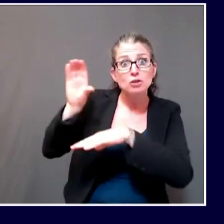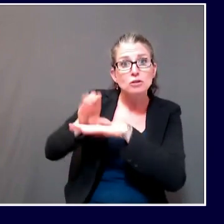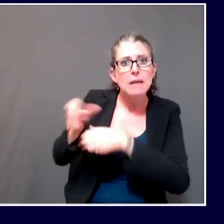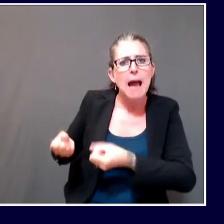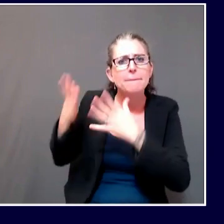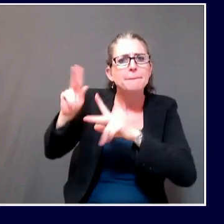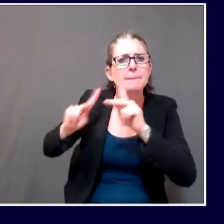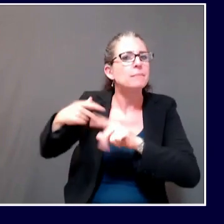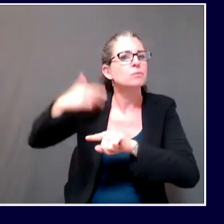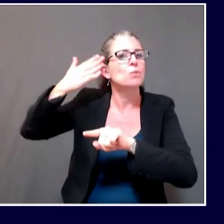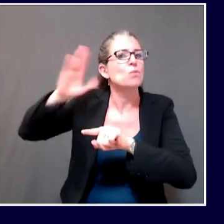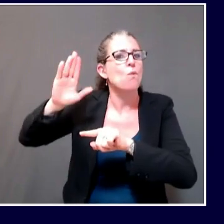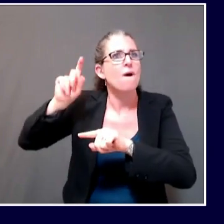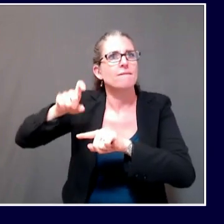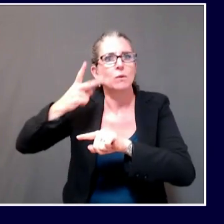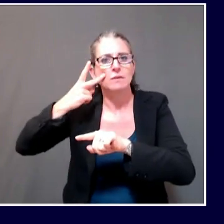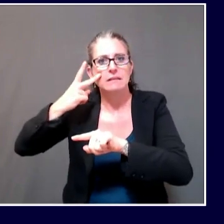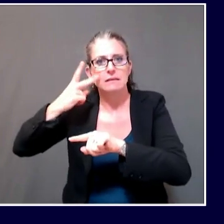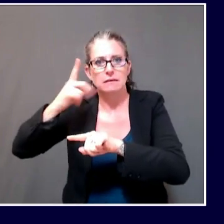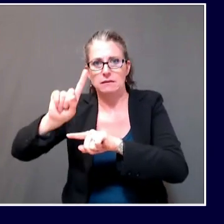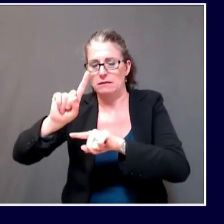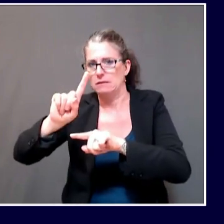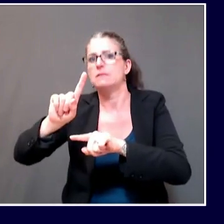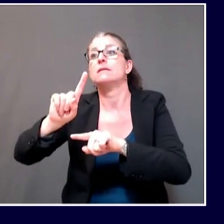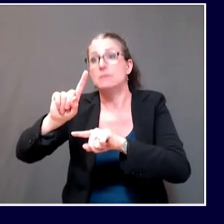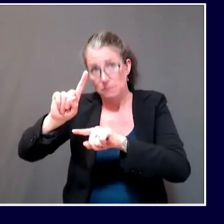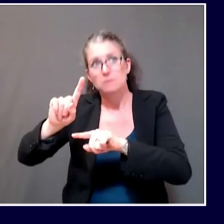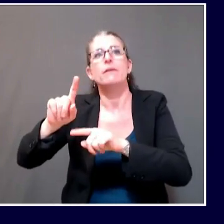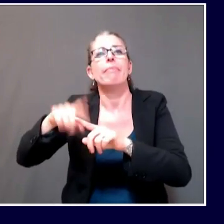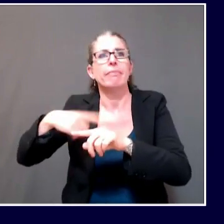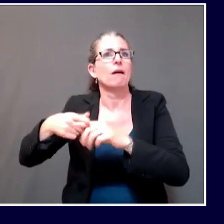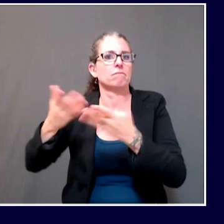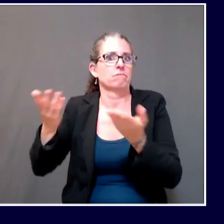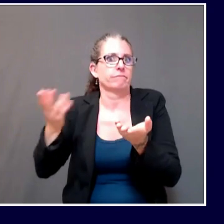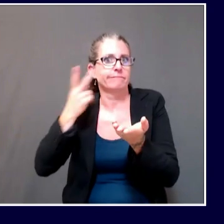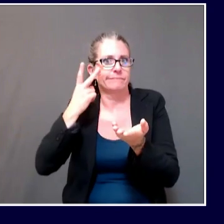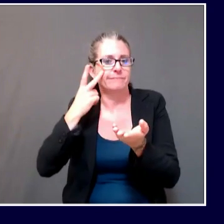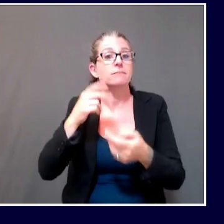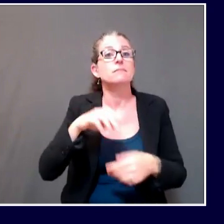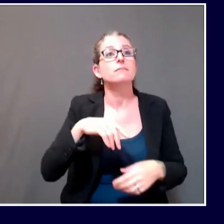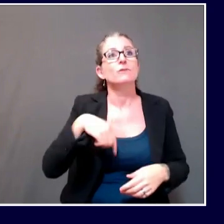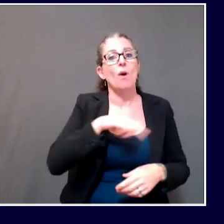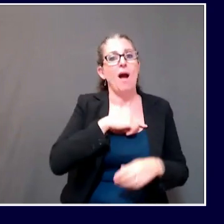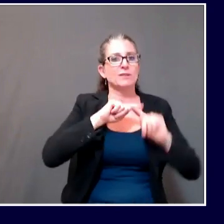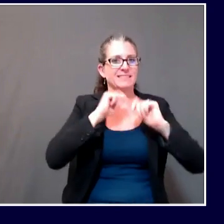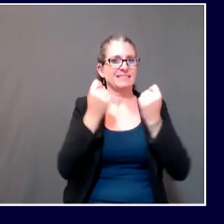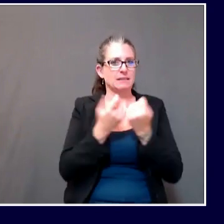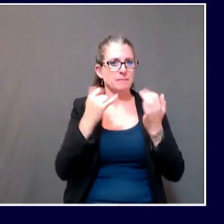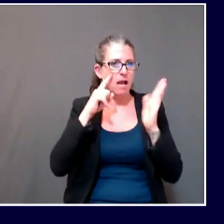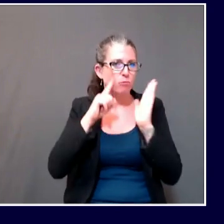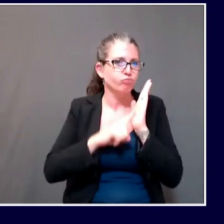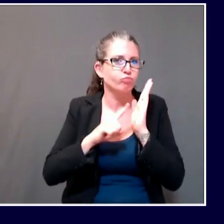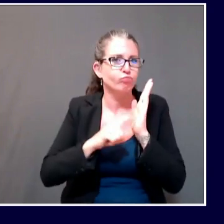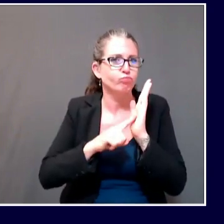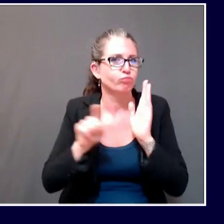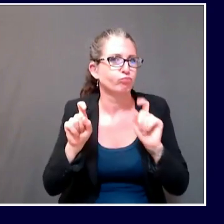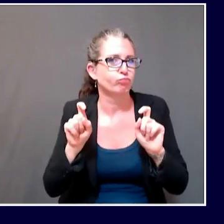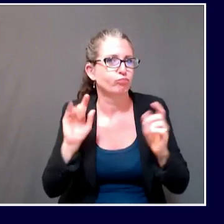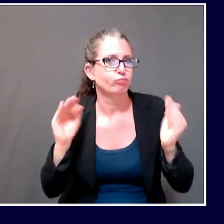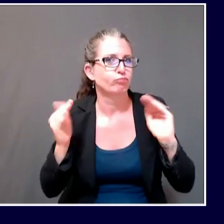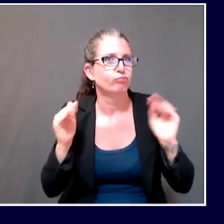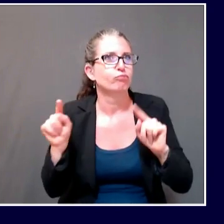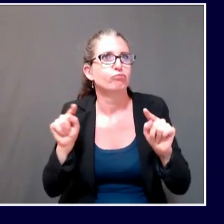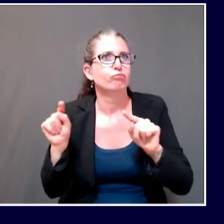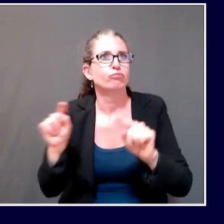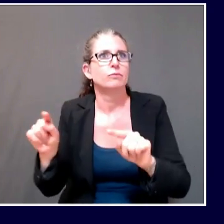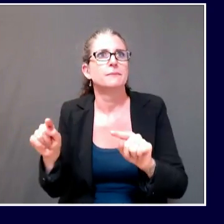other direction from here, both as an epidemiological matter, as well as from other fronts. Right now, it's too early to say, we're still gathering additional